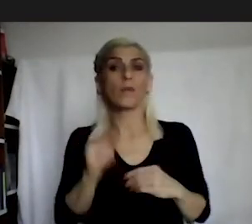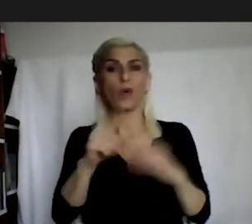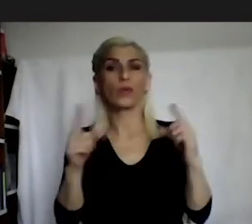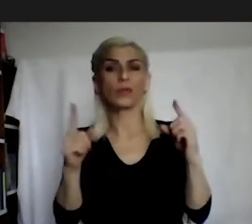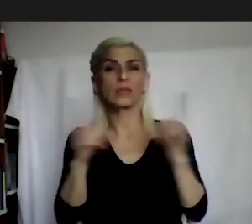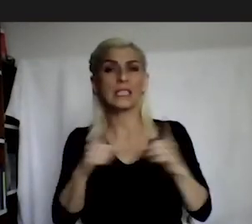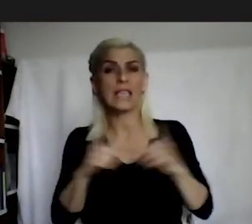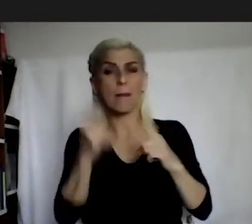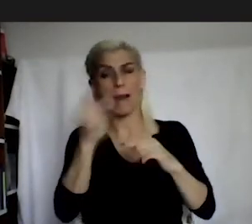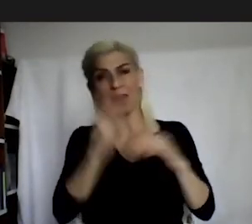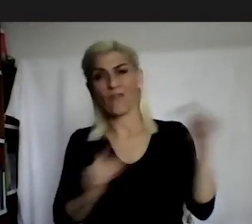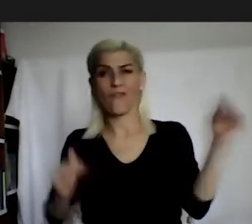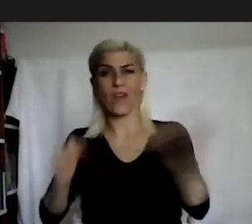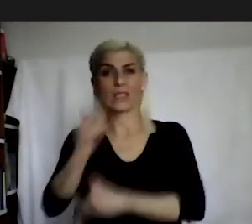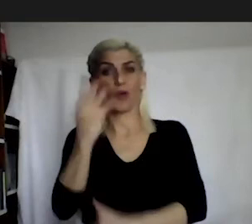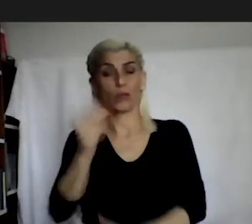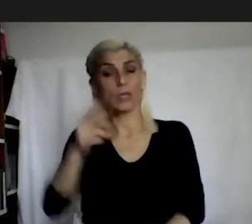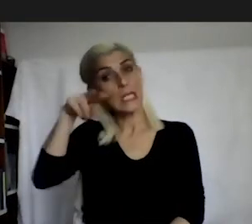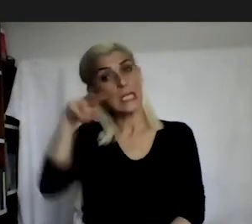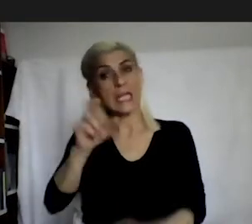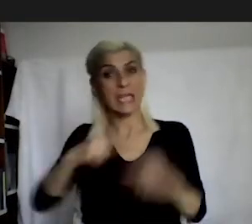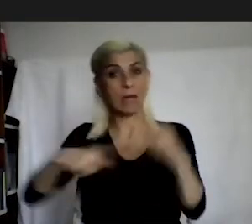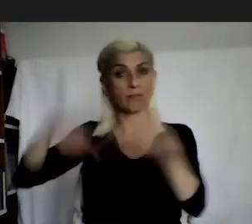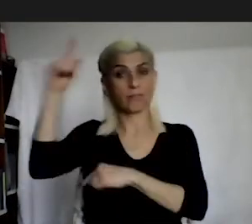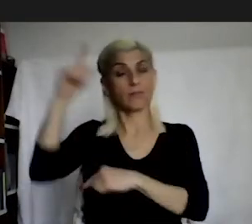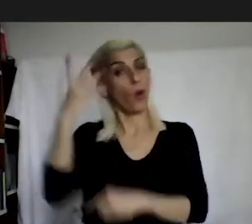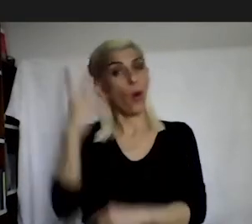actually larger than 79. It's about 80.